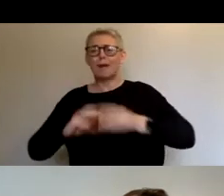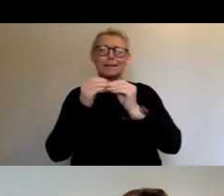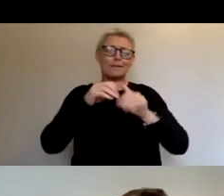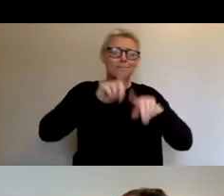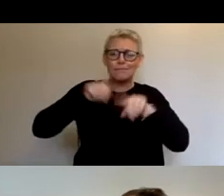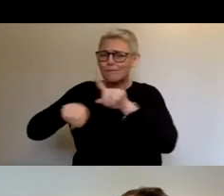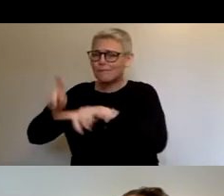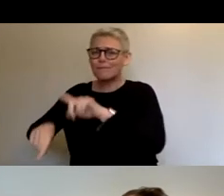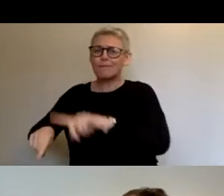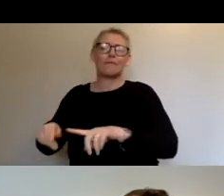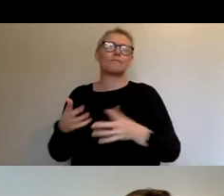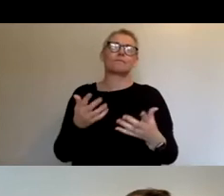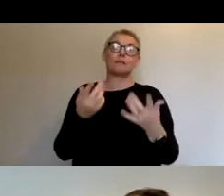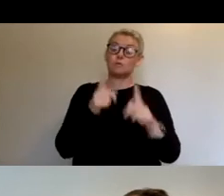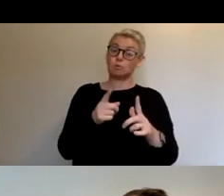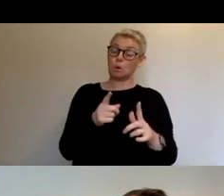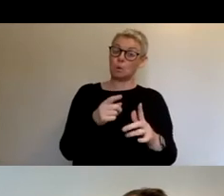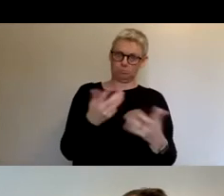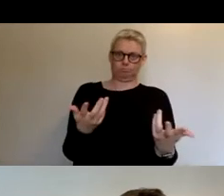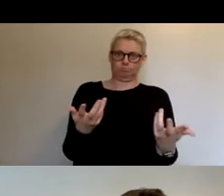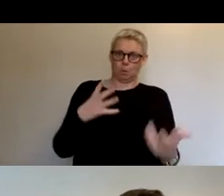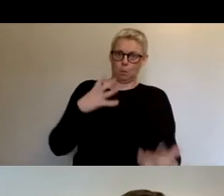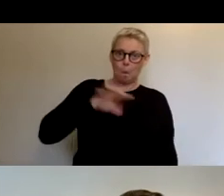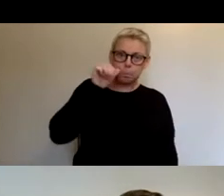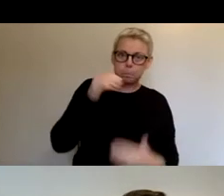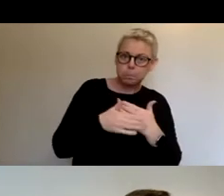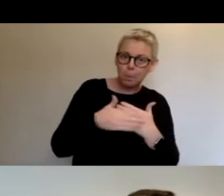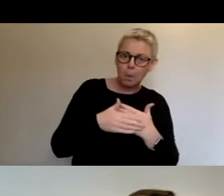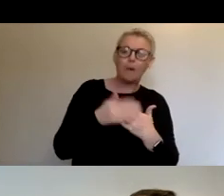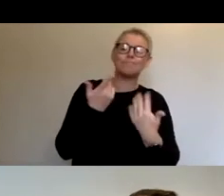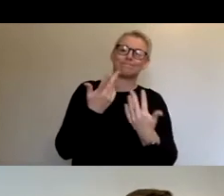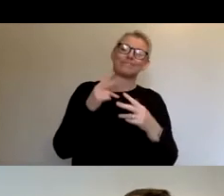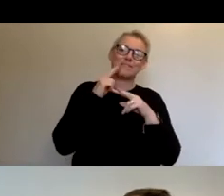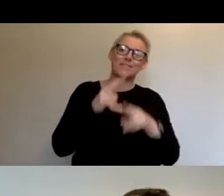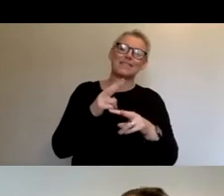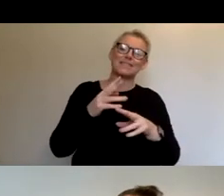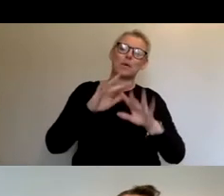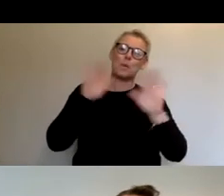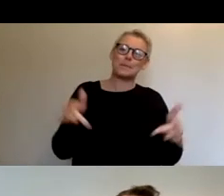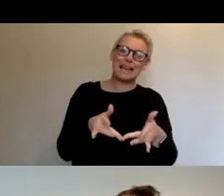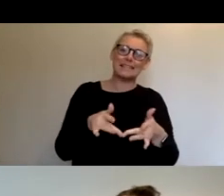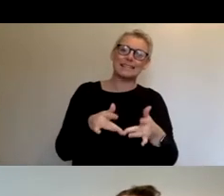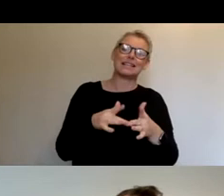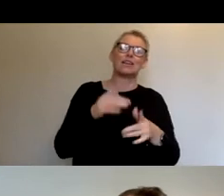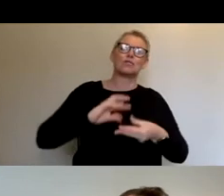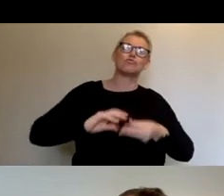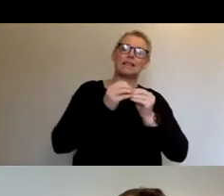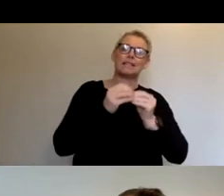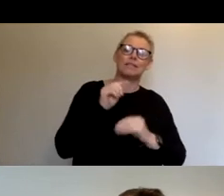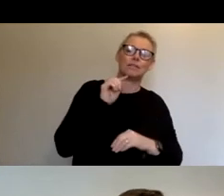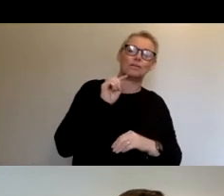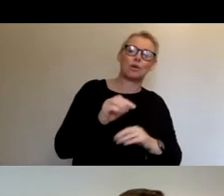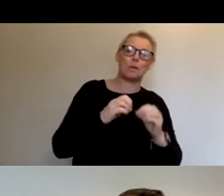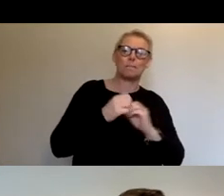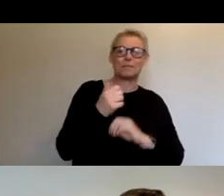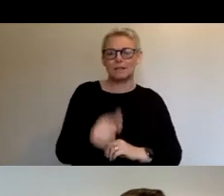So do visit us at bristolbathcreative.org for more. Do sign up to our newsletter and follow us at bristol underscore bath